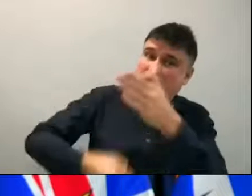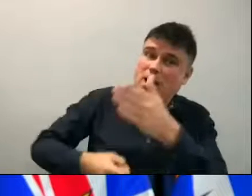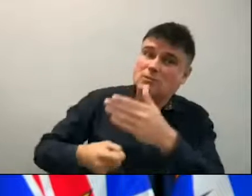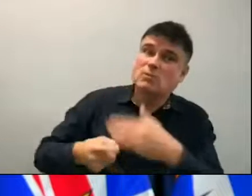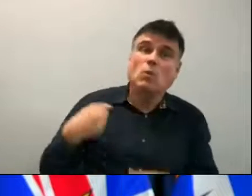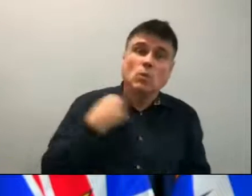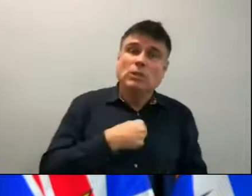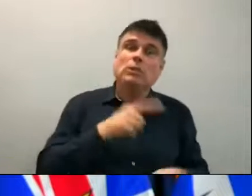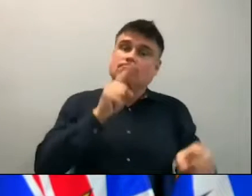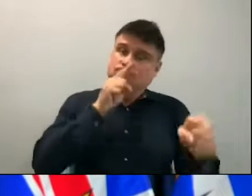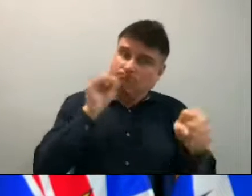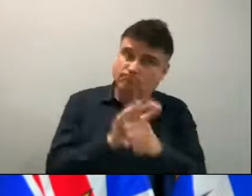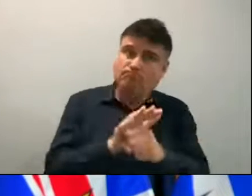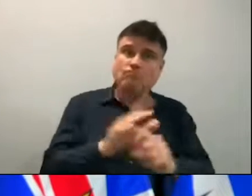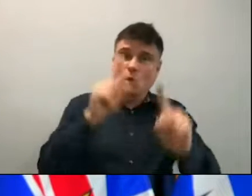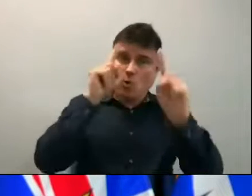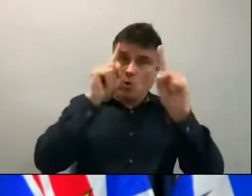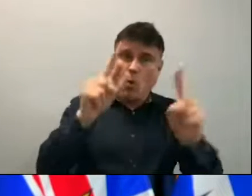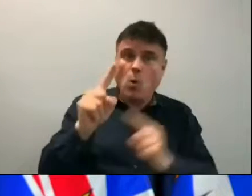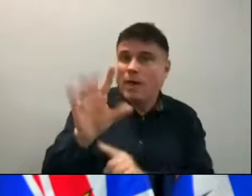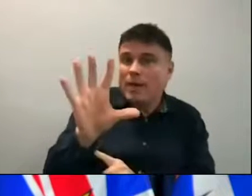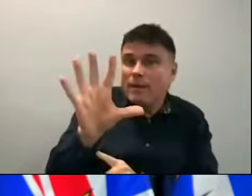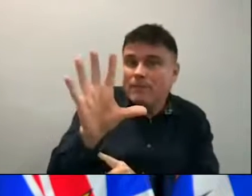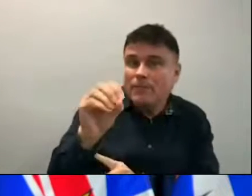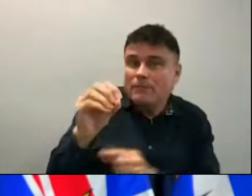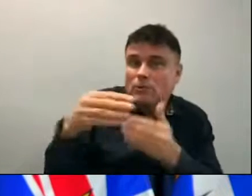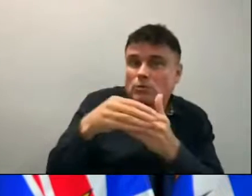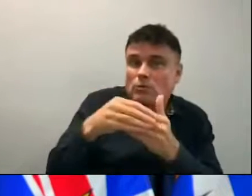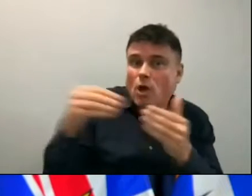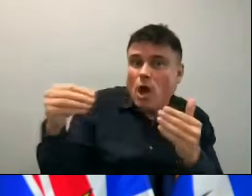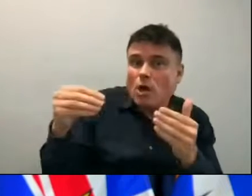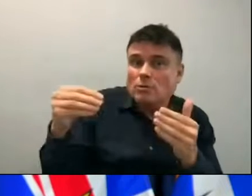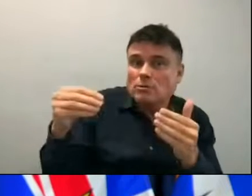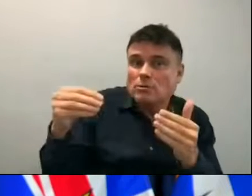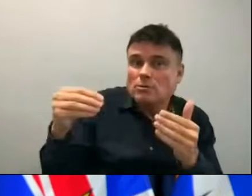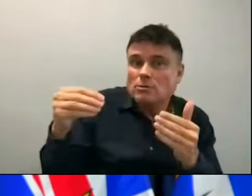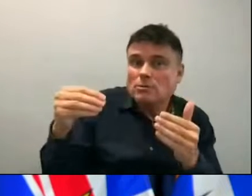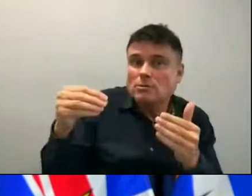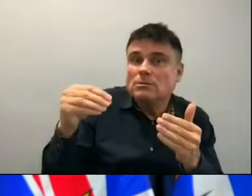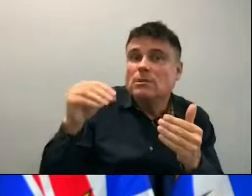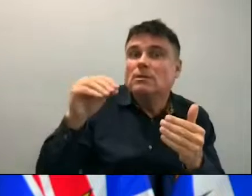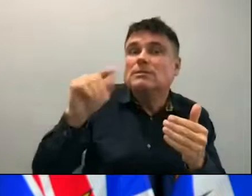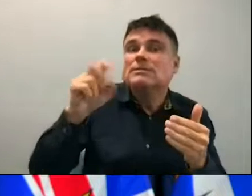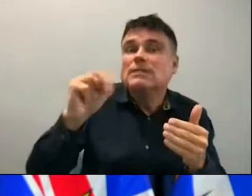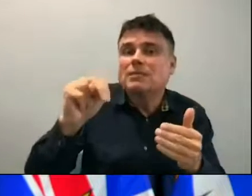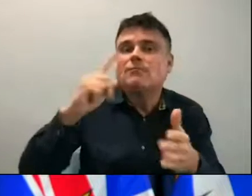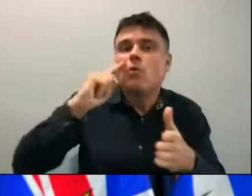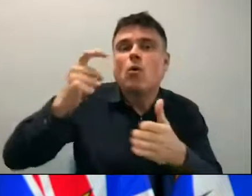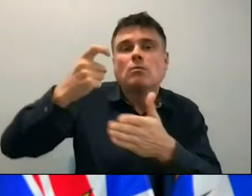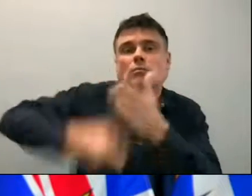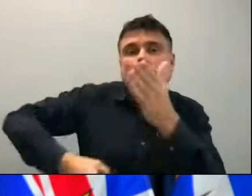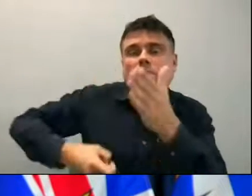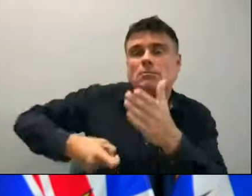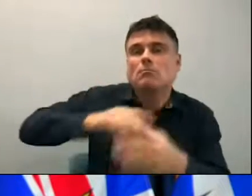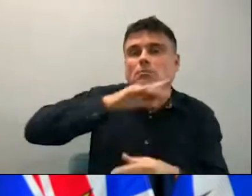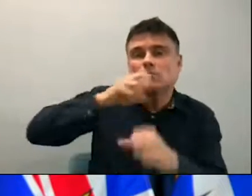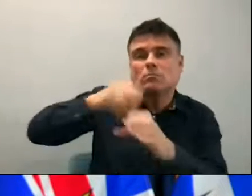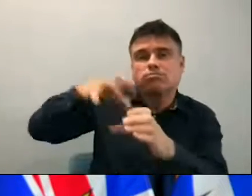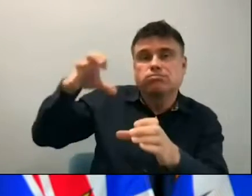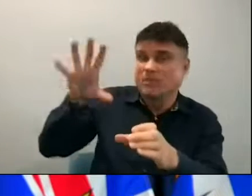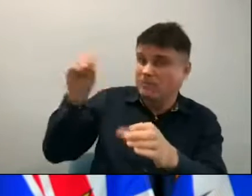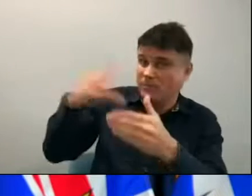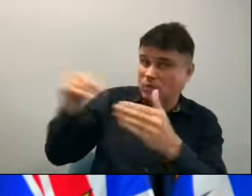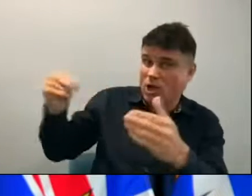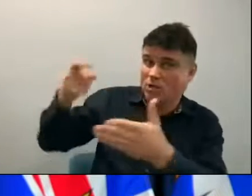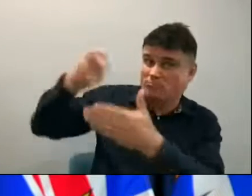to $50 a ton for taxing pollution and we intend to do that come April 1st. Subsequent increases